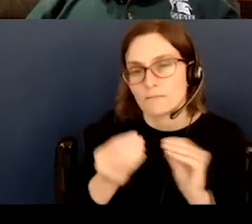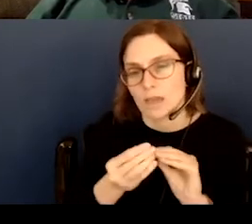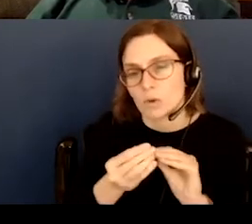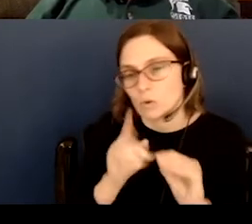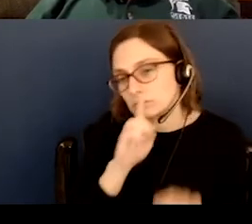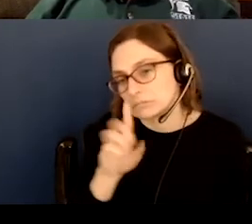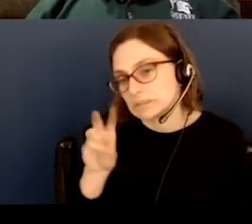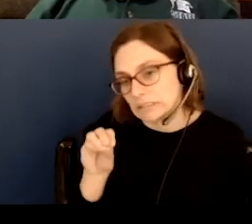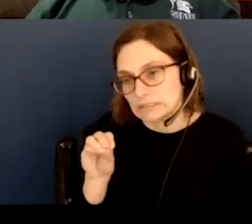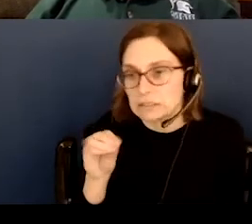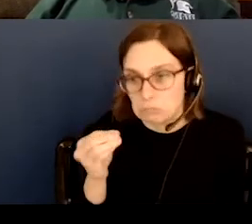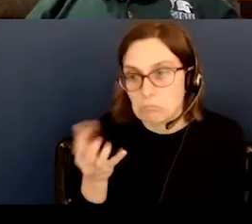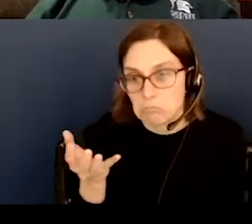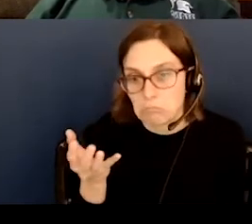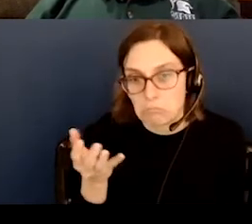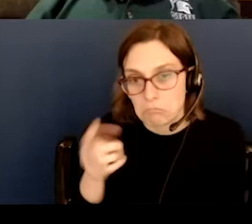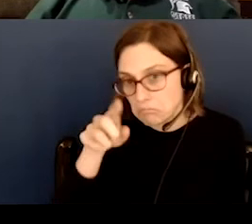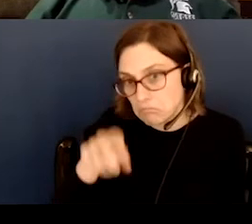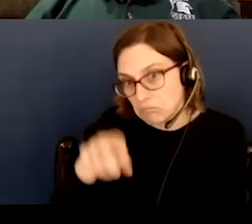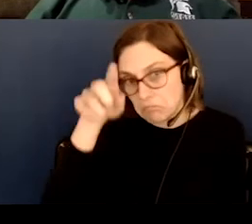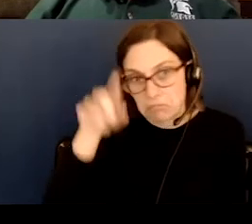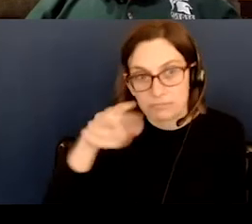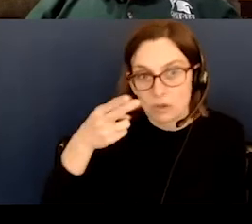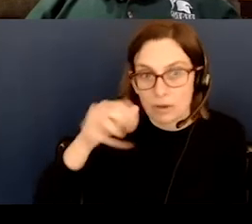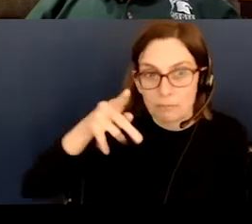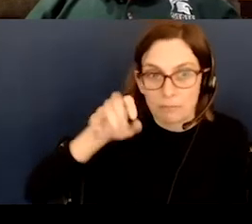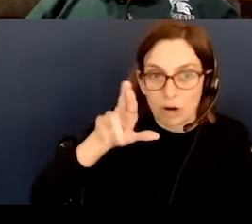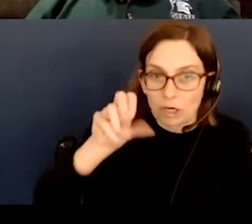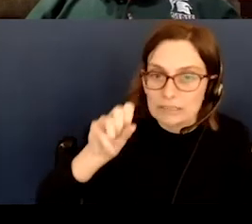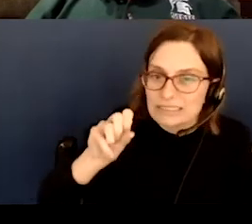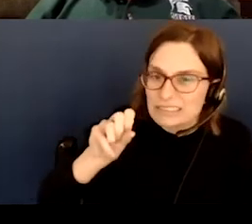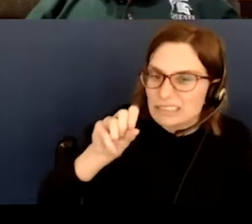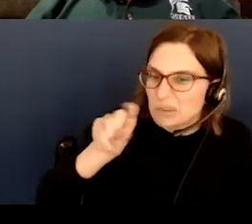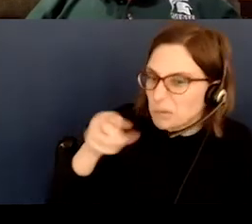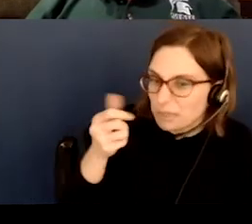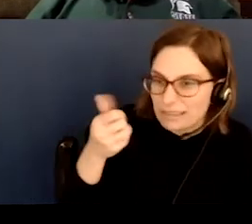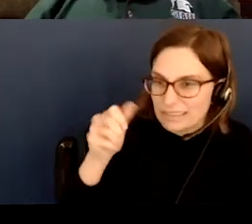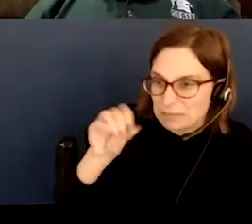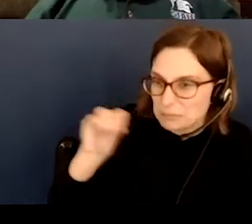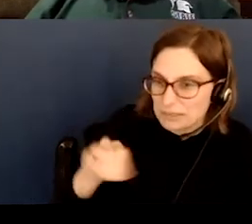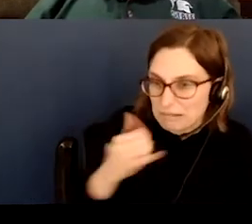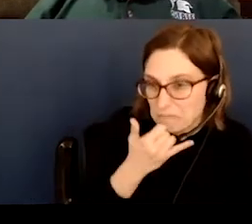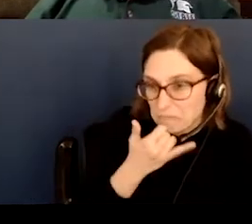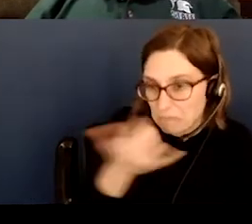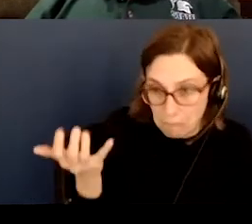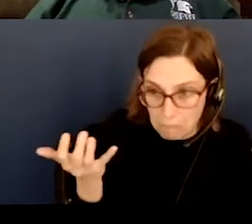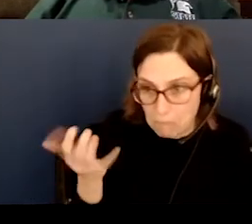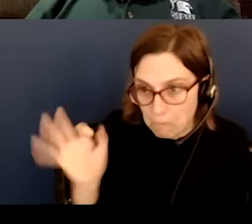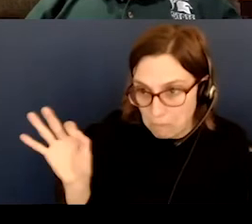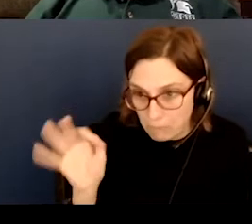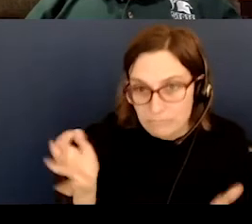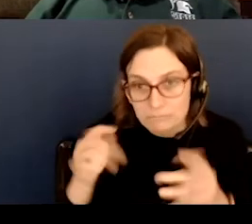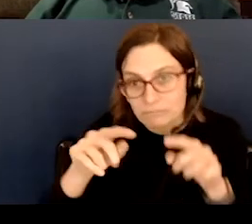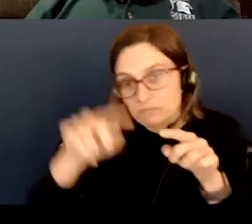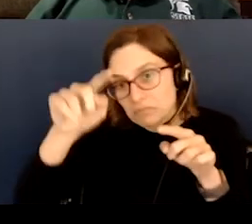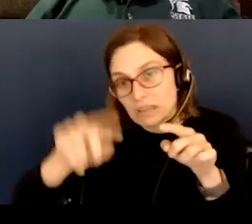60. So Hipparchus was only 10% off, and these measurements